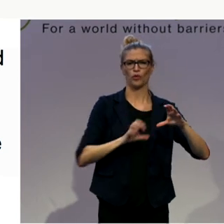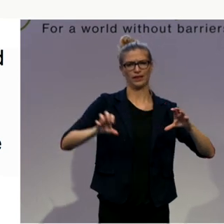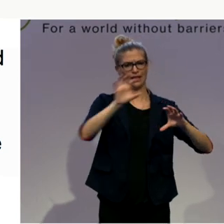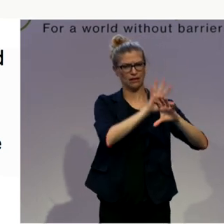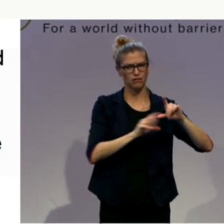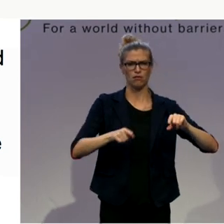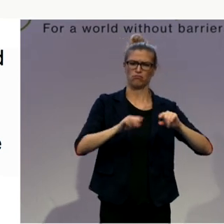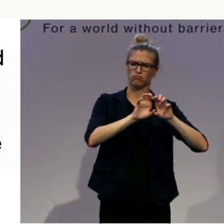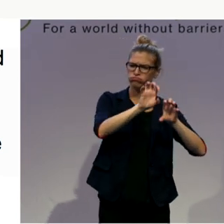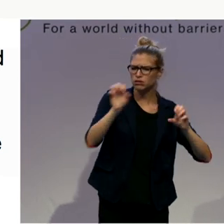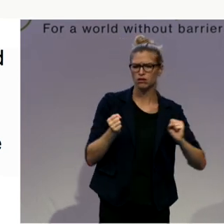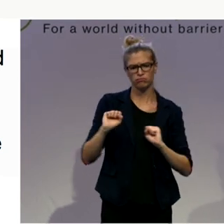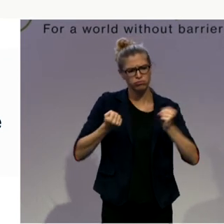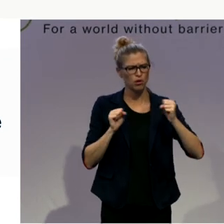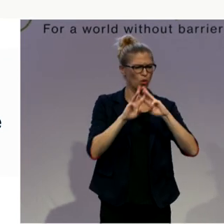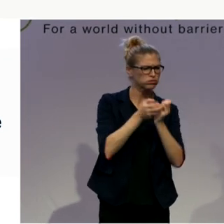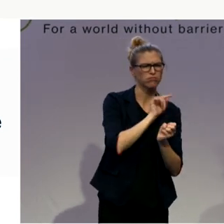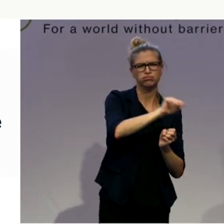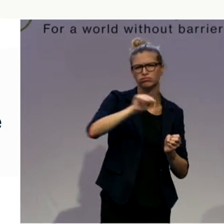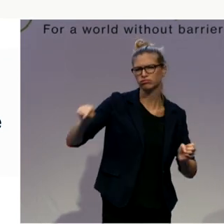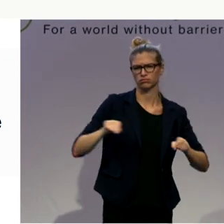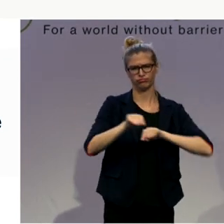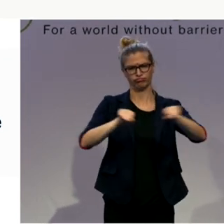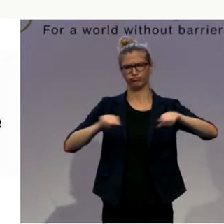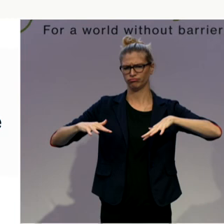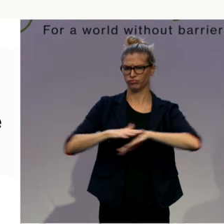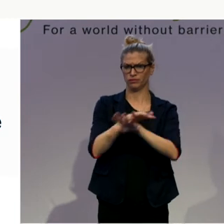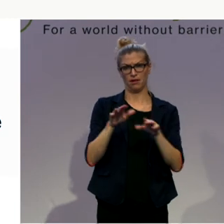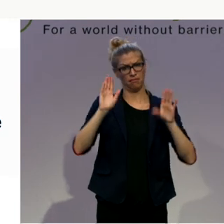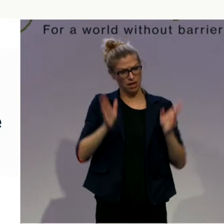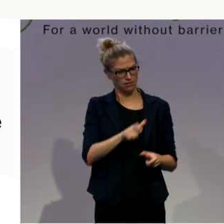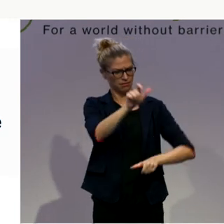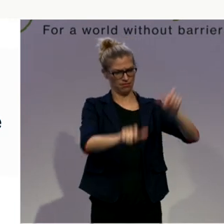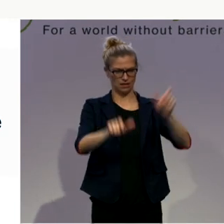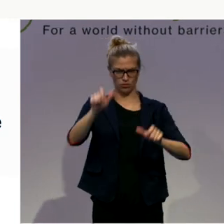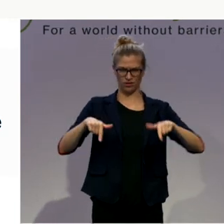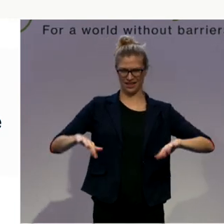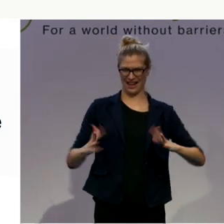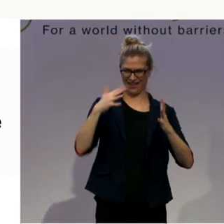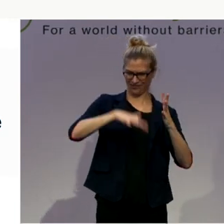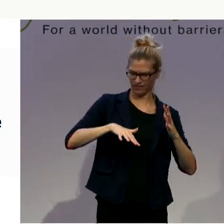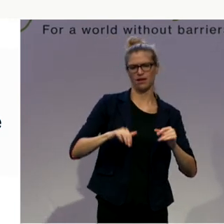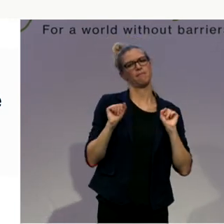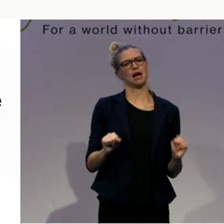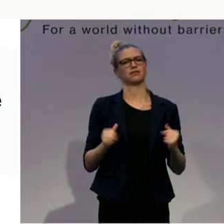to allow all citizens to participate in democracy education offered by parliament.